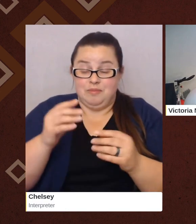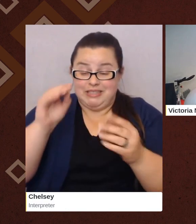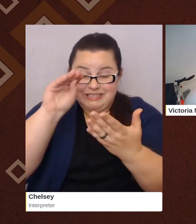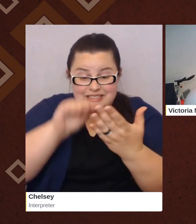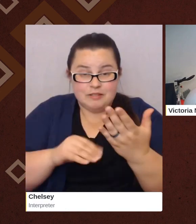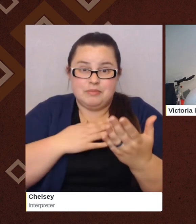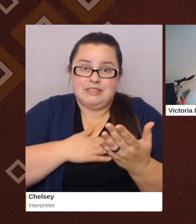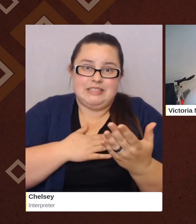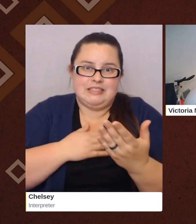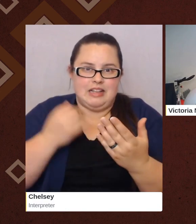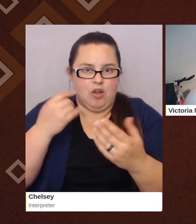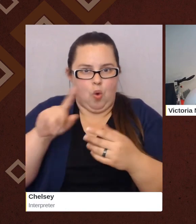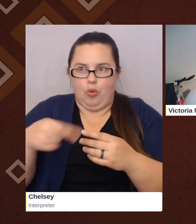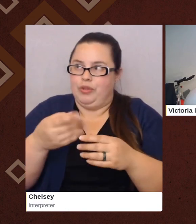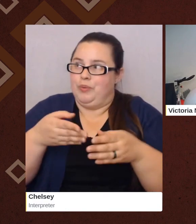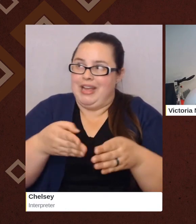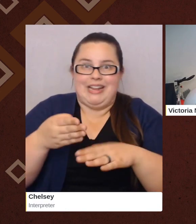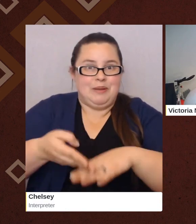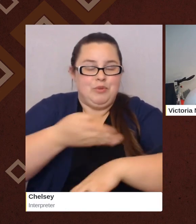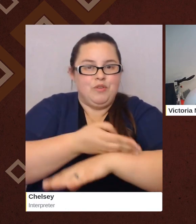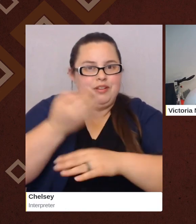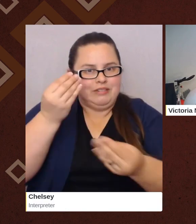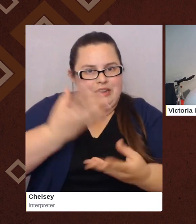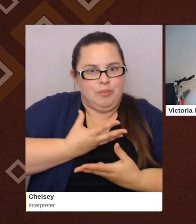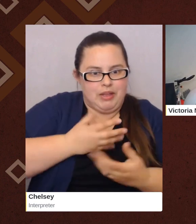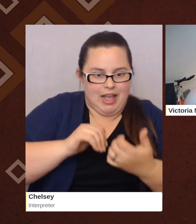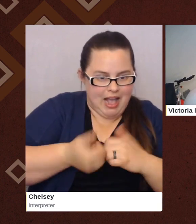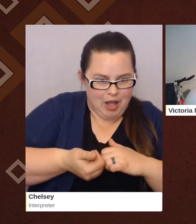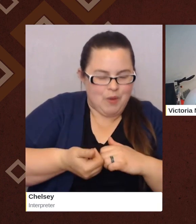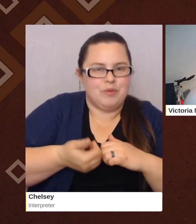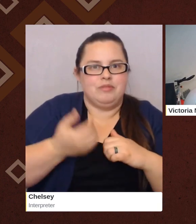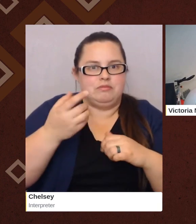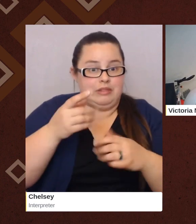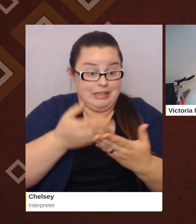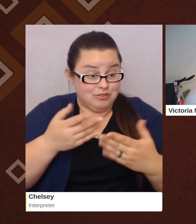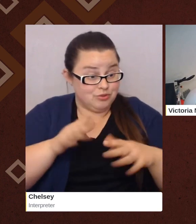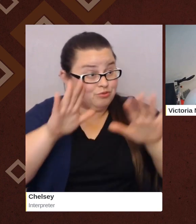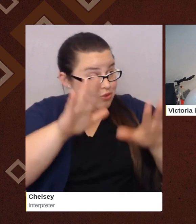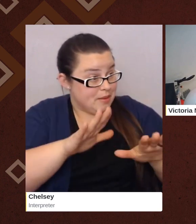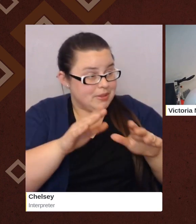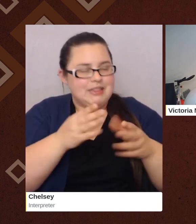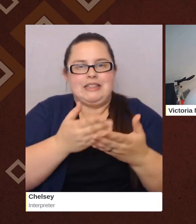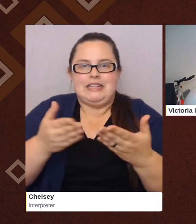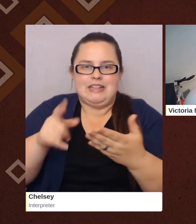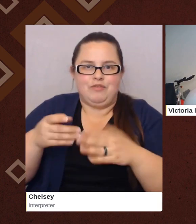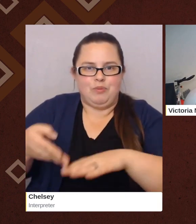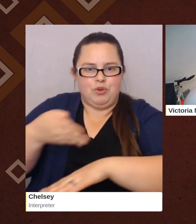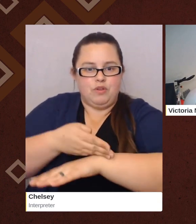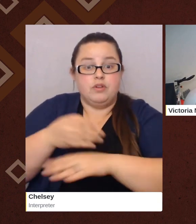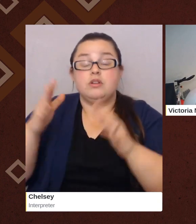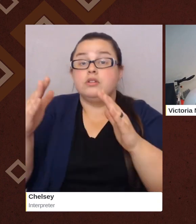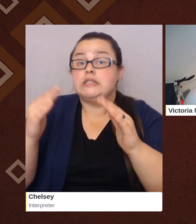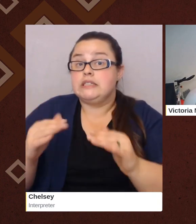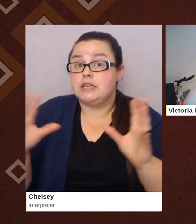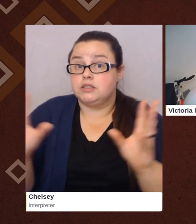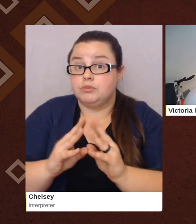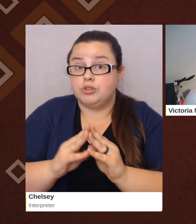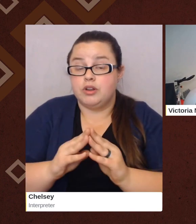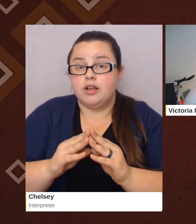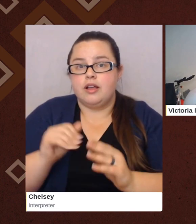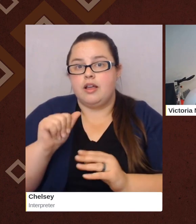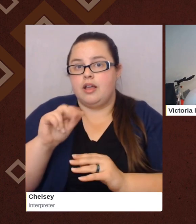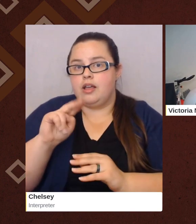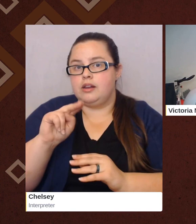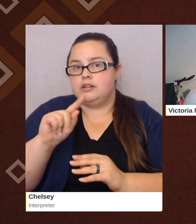us how we're doing, what we're doing great and what we need to work on. We hope you join us for our next seminar on anti-Asian